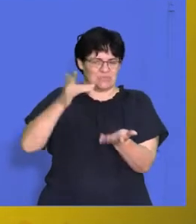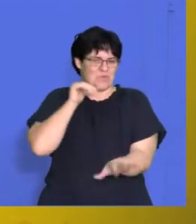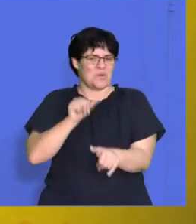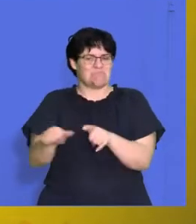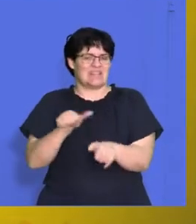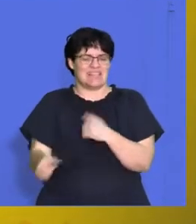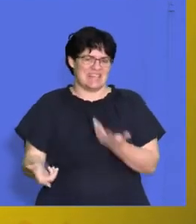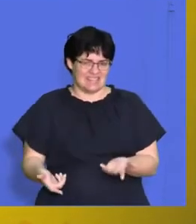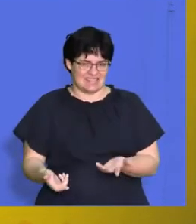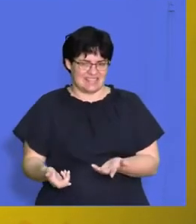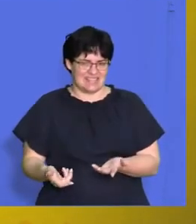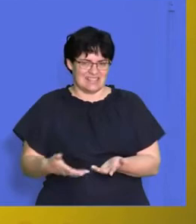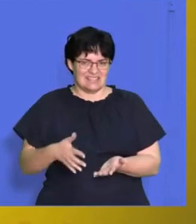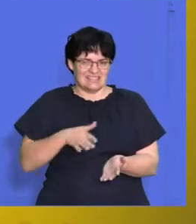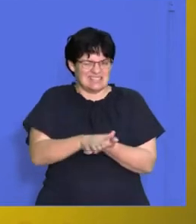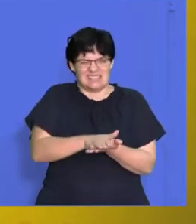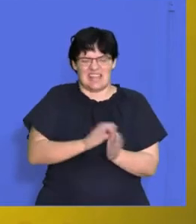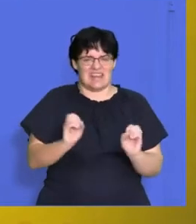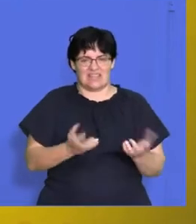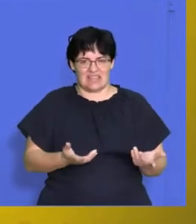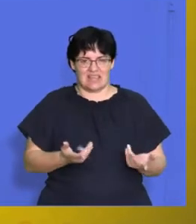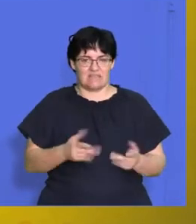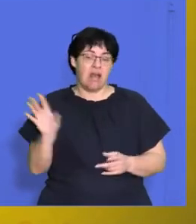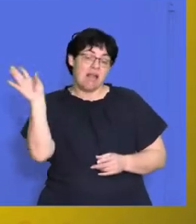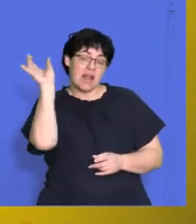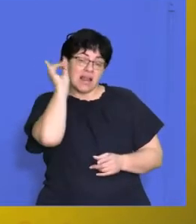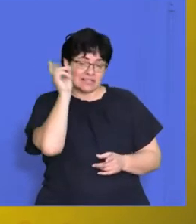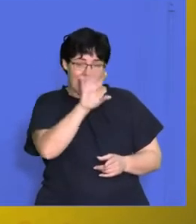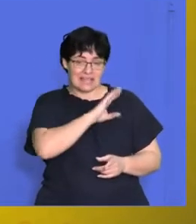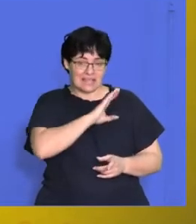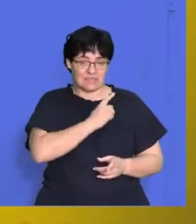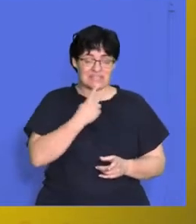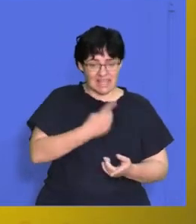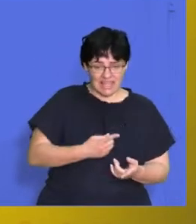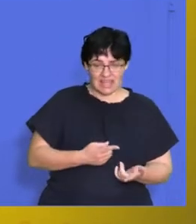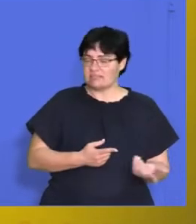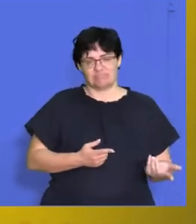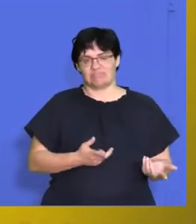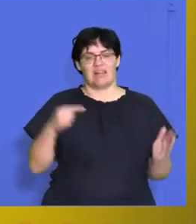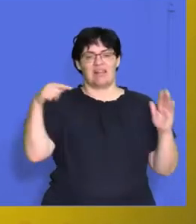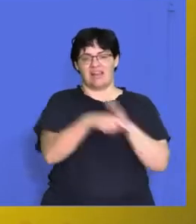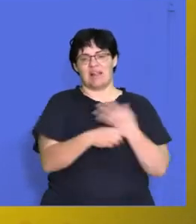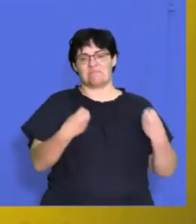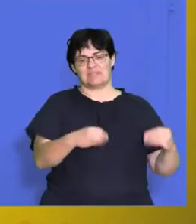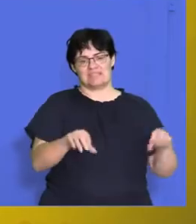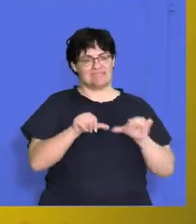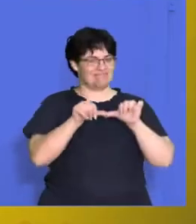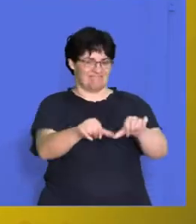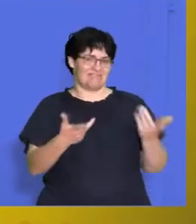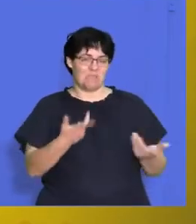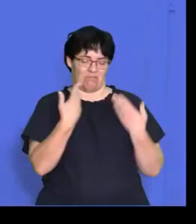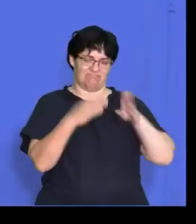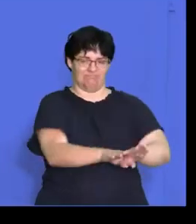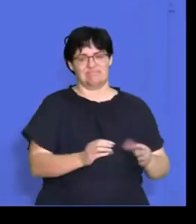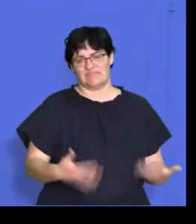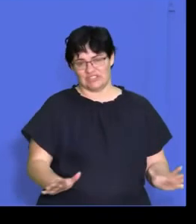on the touch screen it doesn't have that and if they had listened to what their customers are saying perhaps that cell phone company would still be around